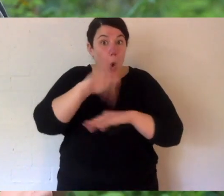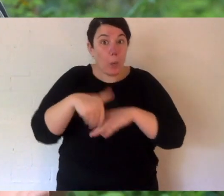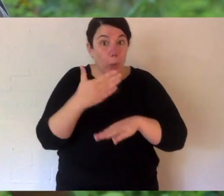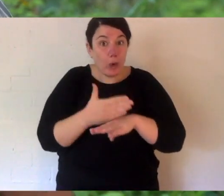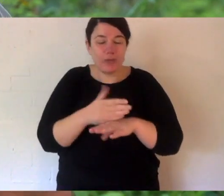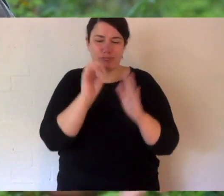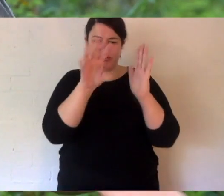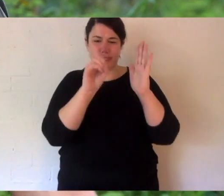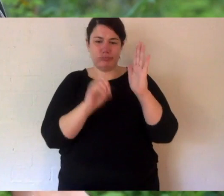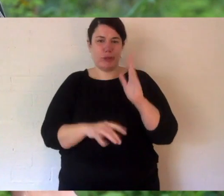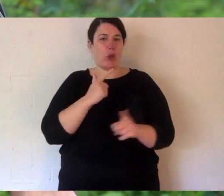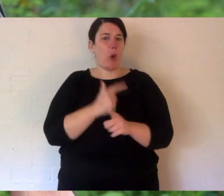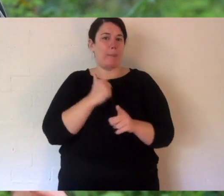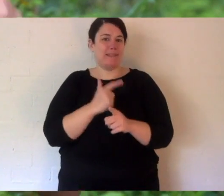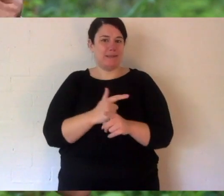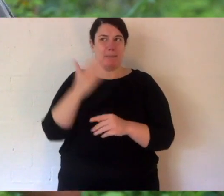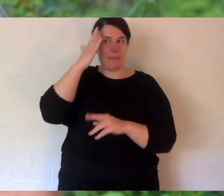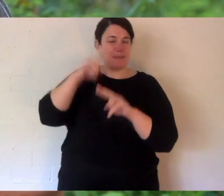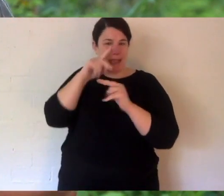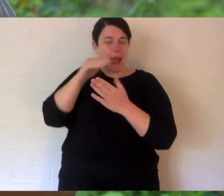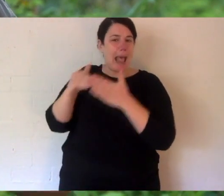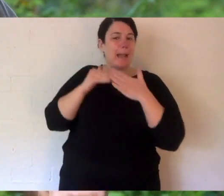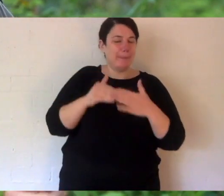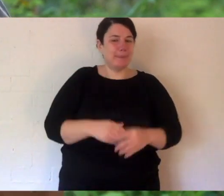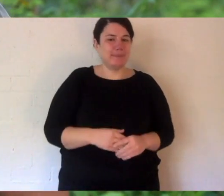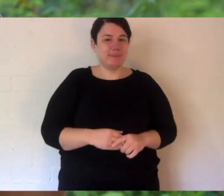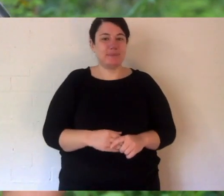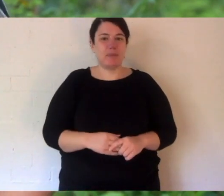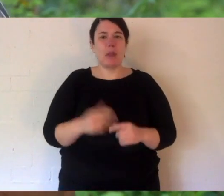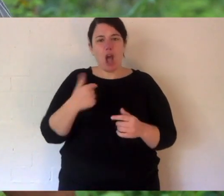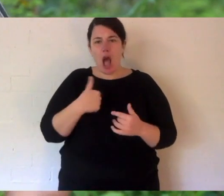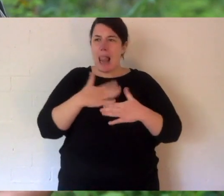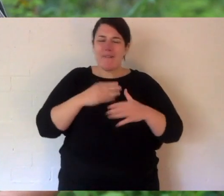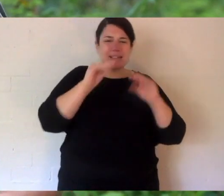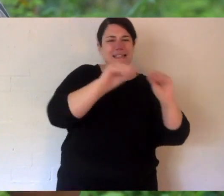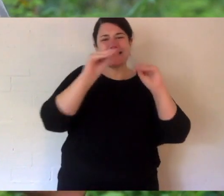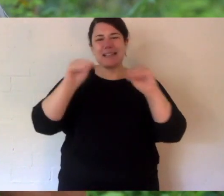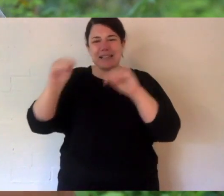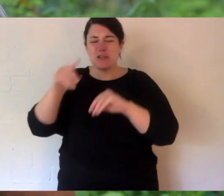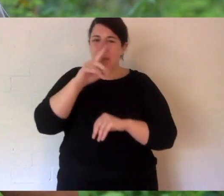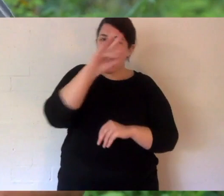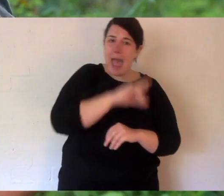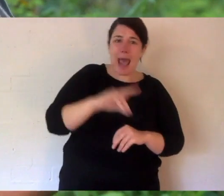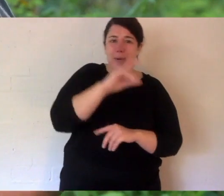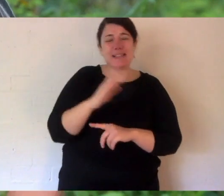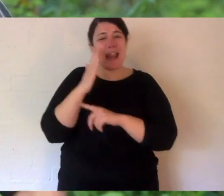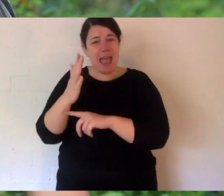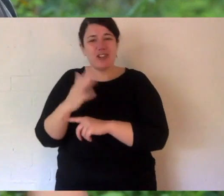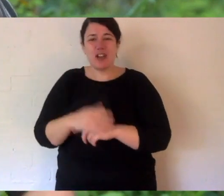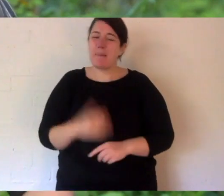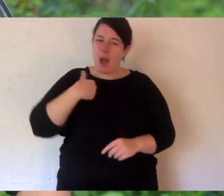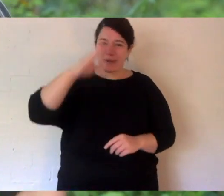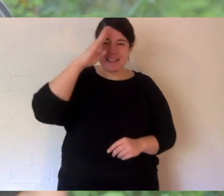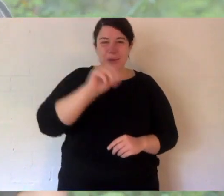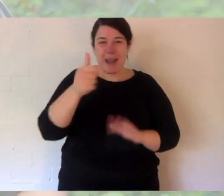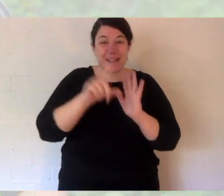your homework just put it into the comments. This is what I do connecting people with nature and that can't stop. I'll see you